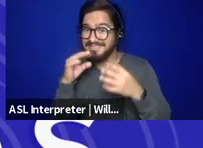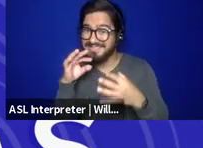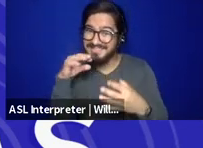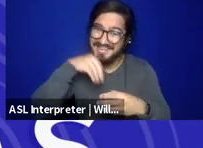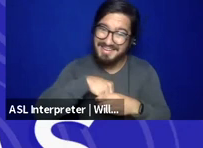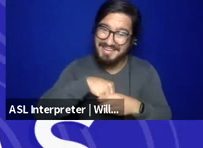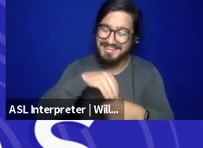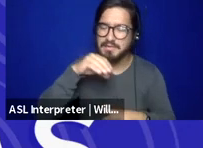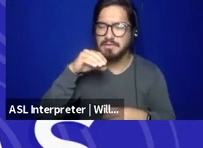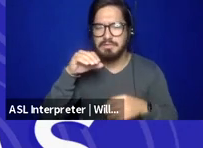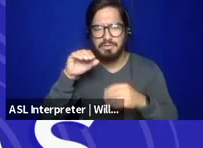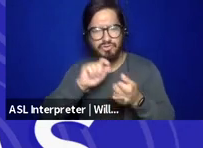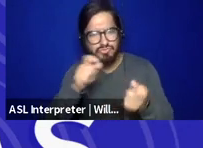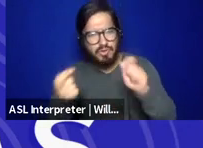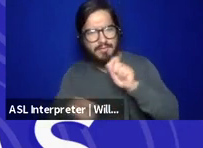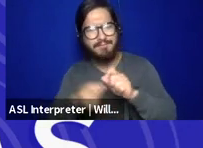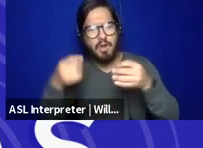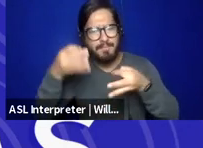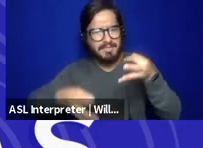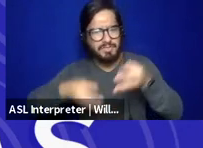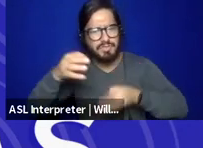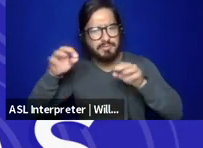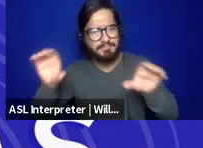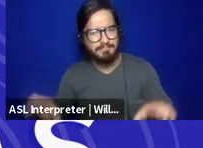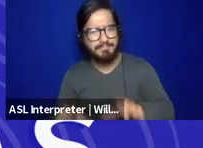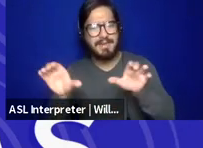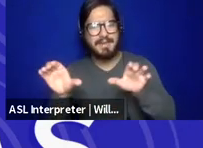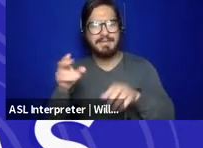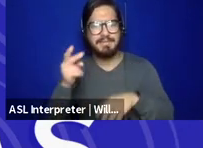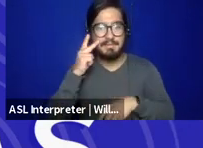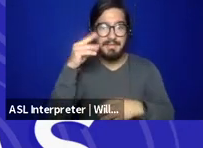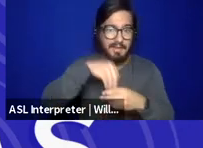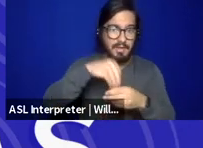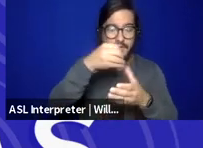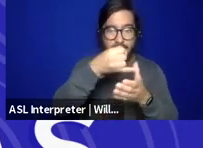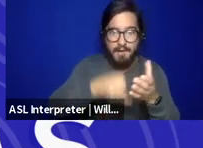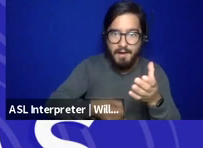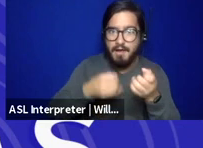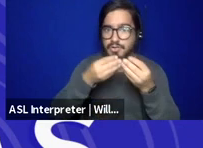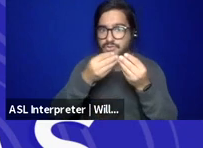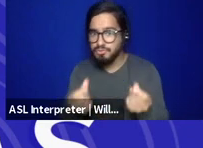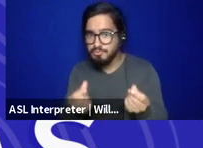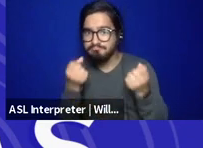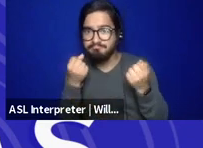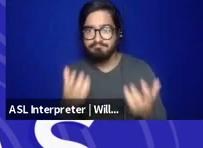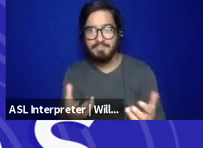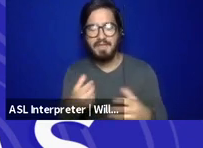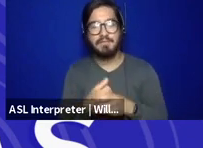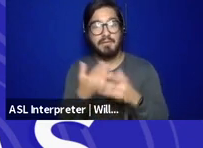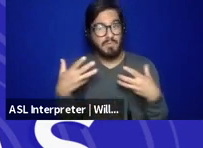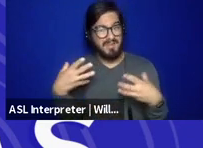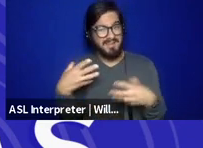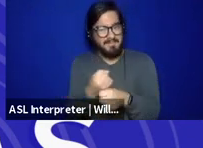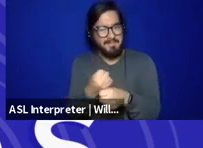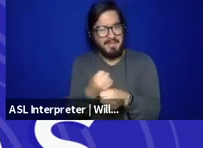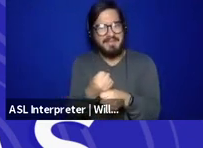that looks at art and creativity and healing, um, and so much more. So I'll keep it brief because I don't want to keep people, but I really, really hope that